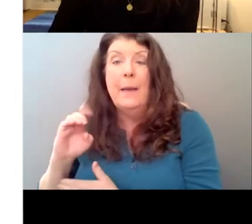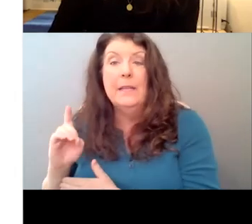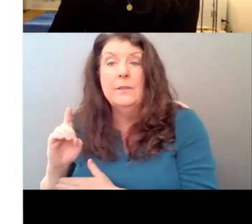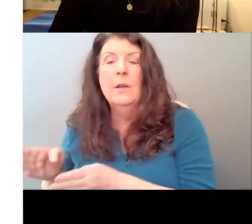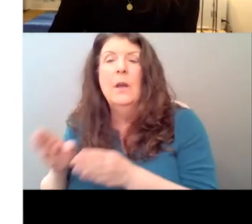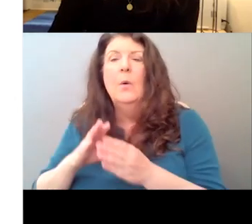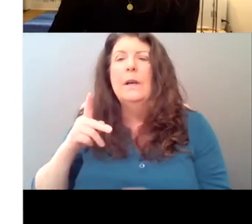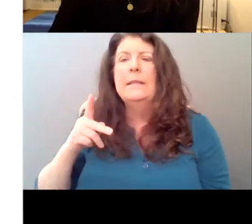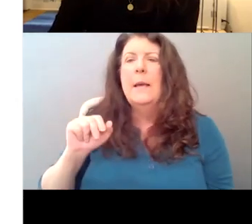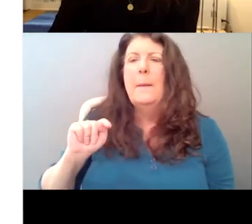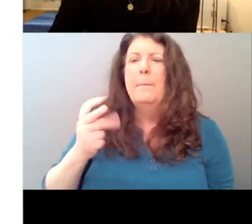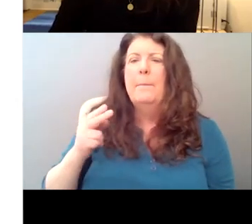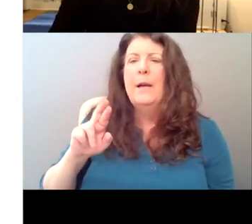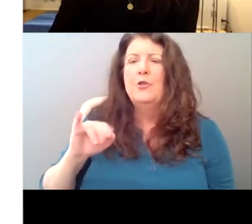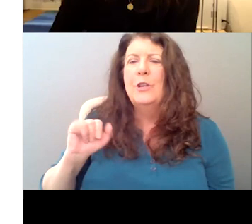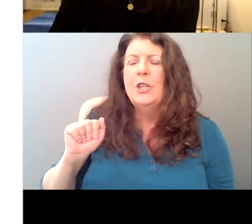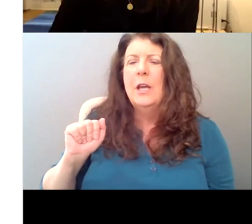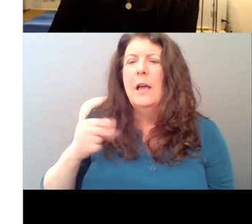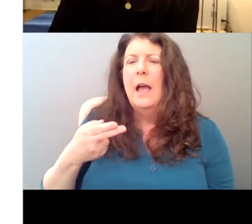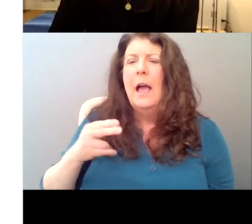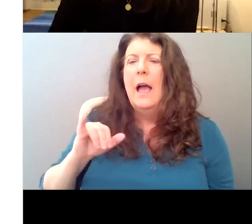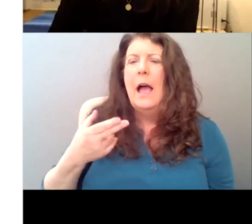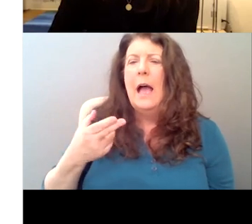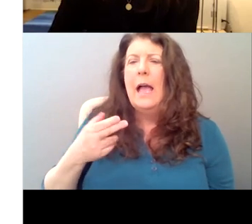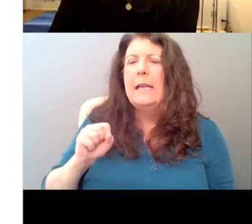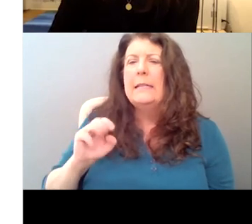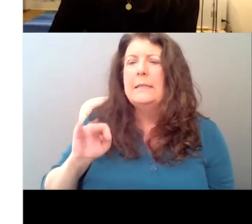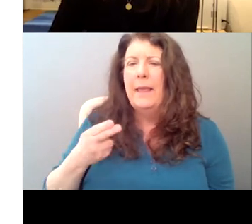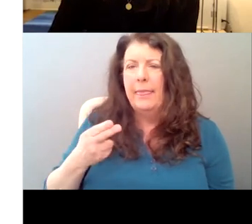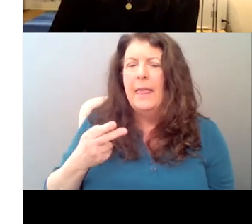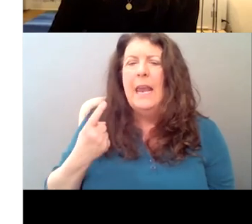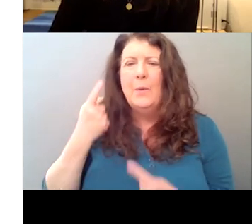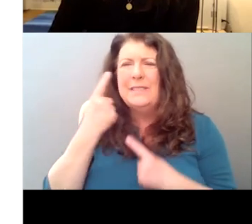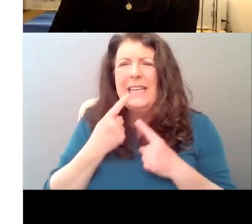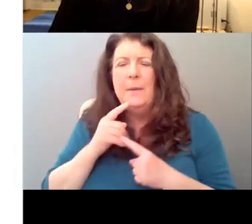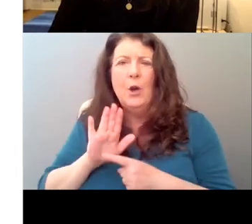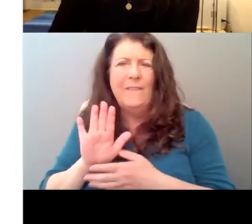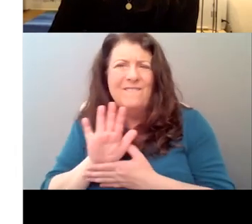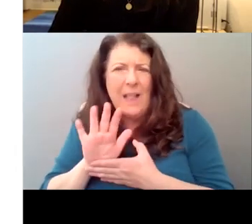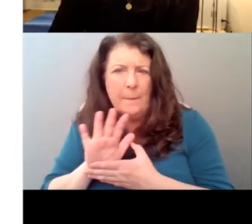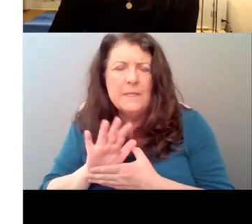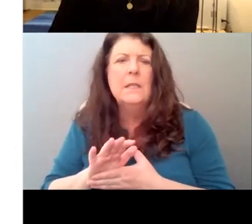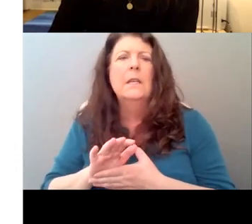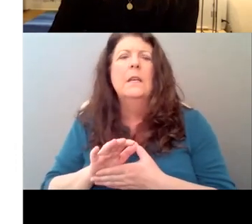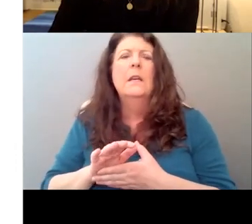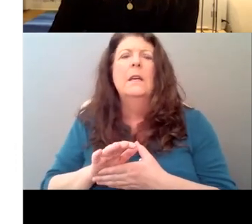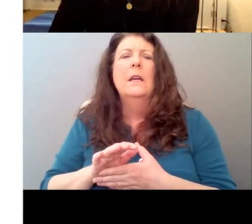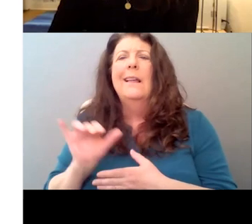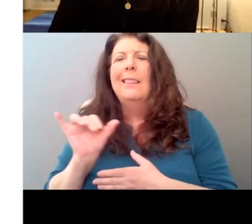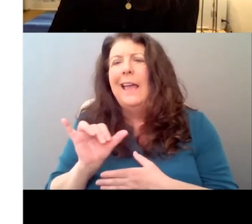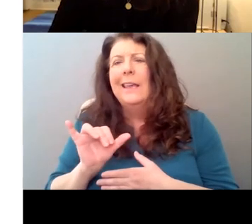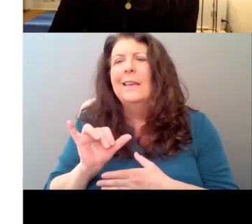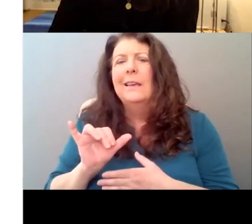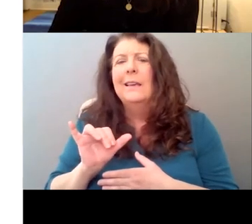Mr. Ripley and strangers on a train and the kind of tortured, um, psychological narrative that, that Patricia Highsmith,